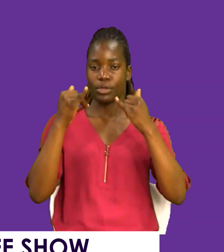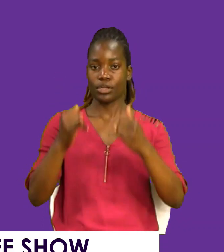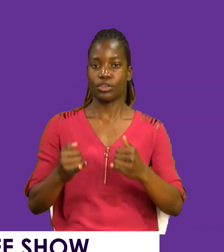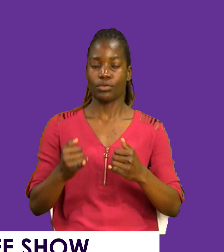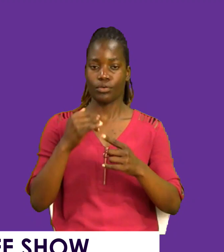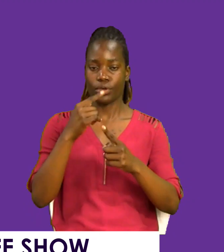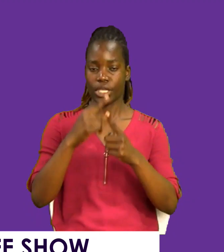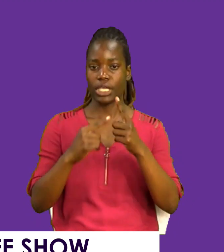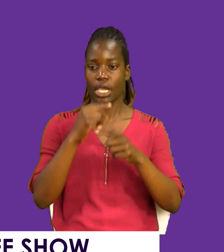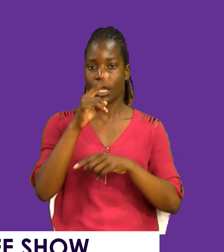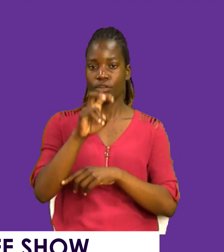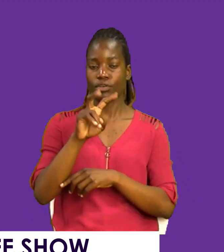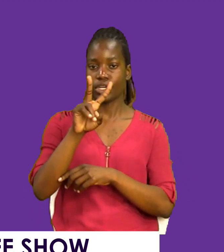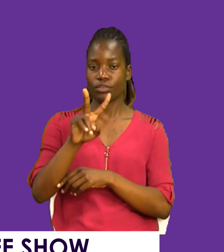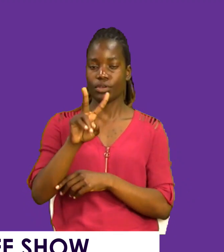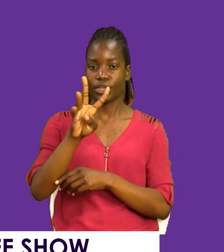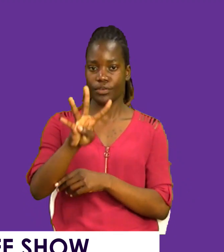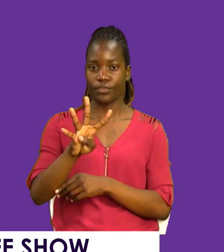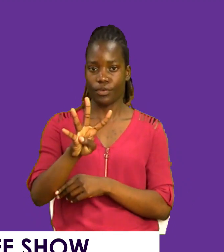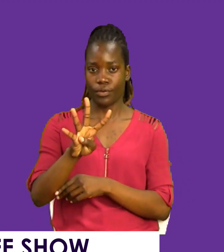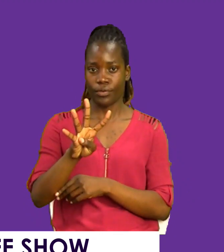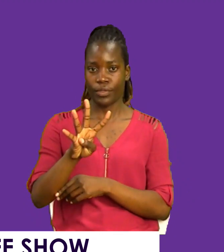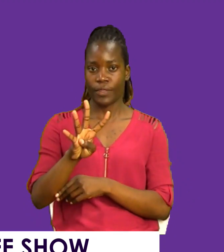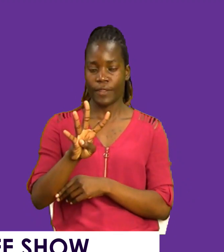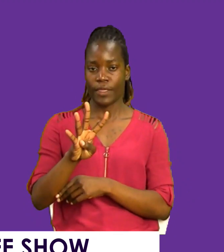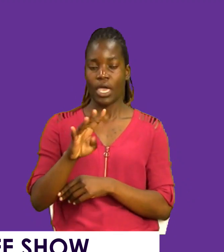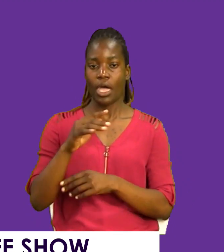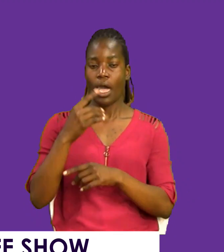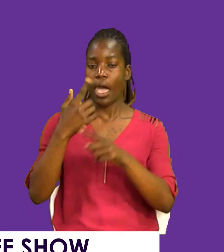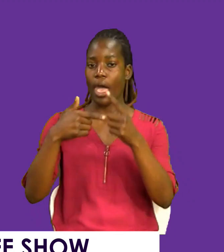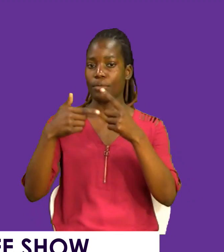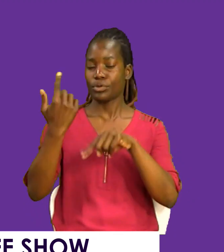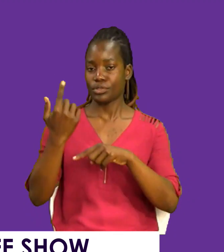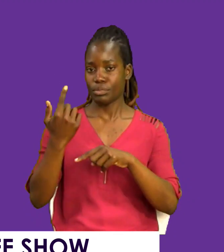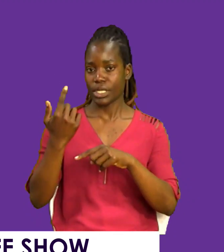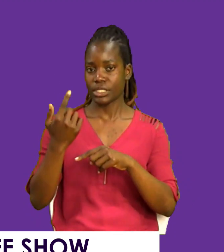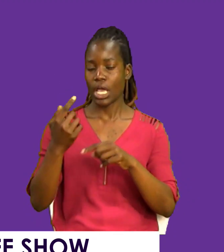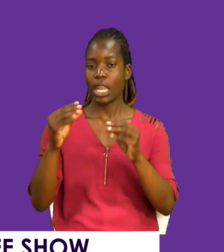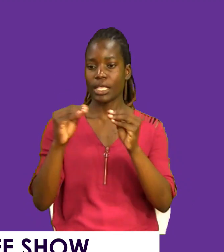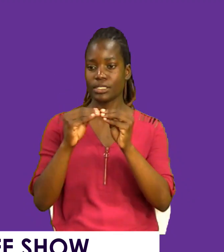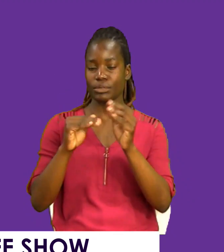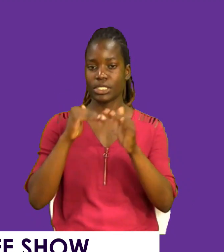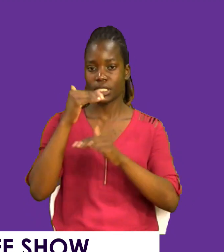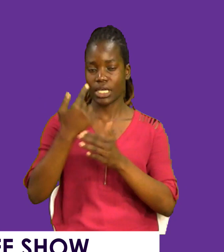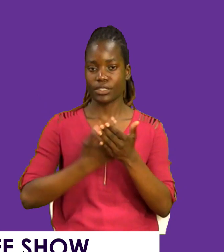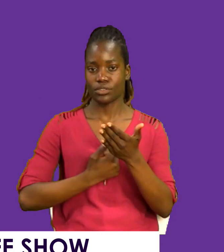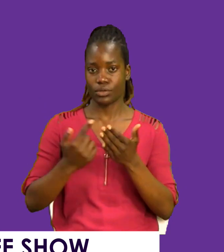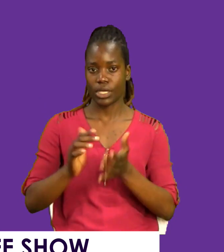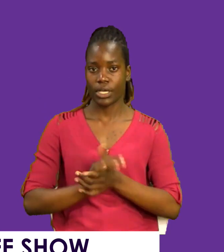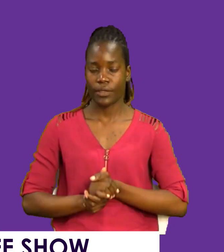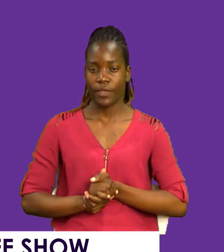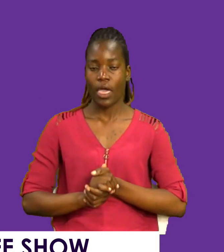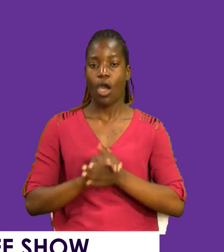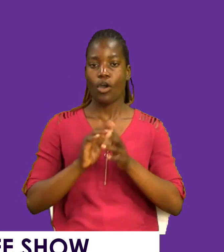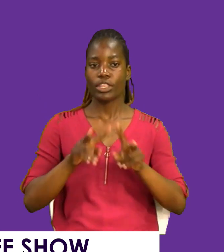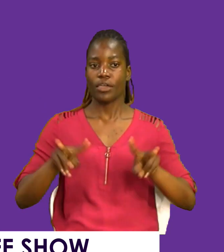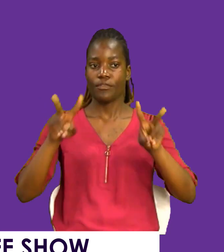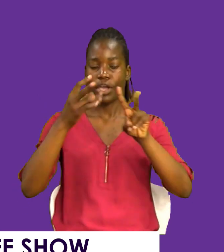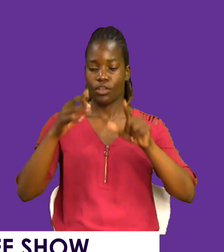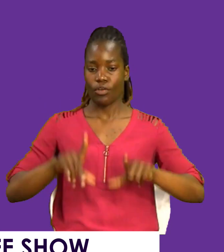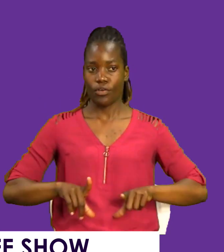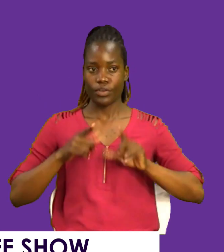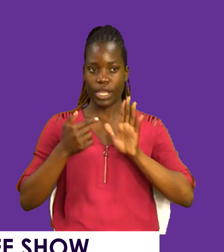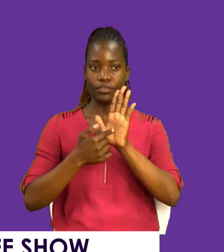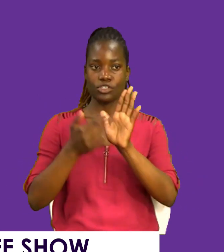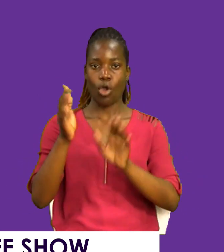2024. A prosperous one indeed. See you next week on the Treasures of Life